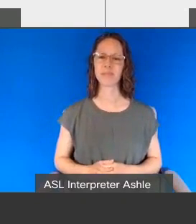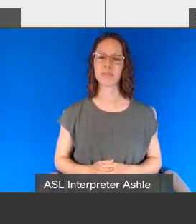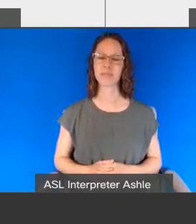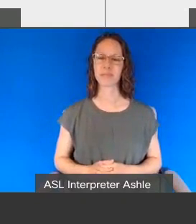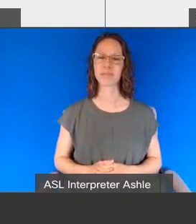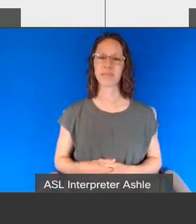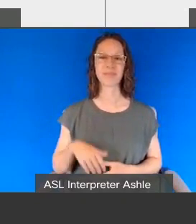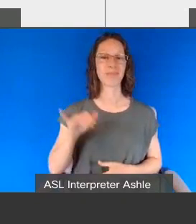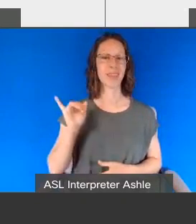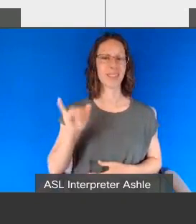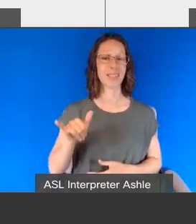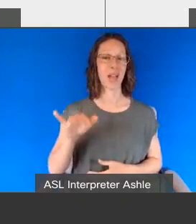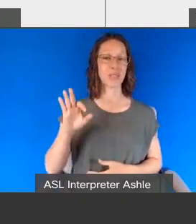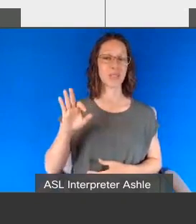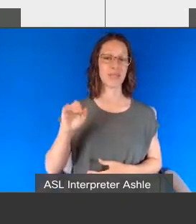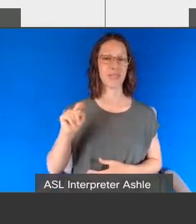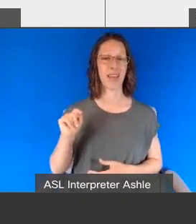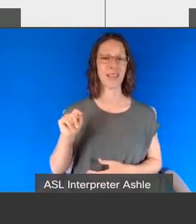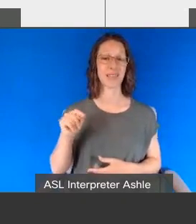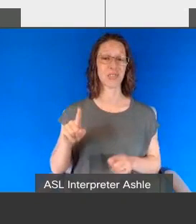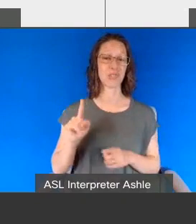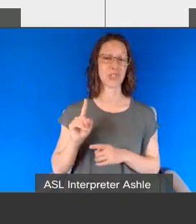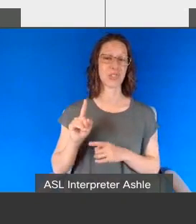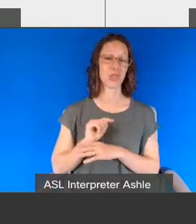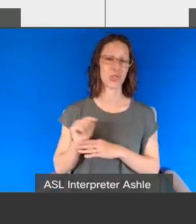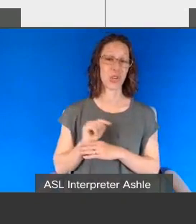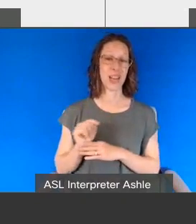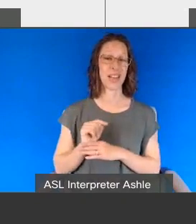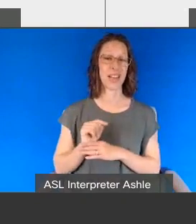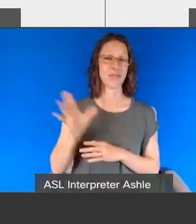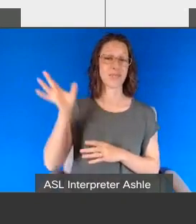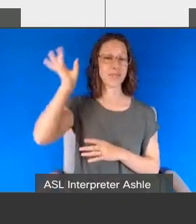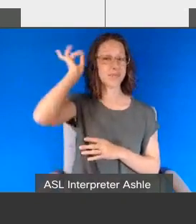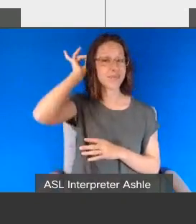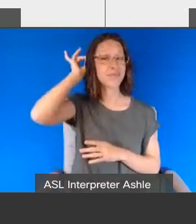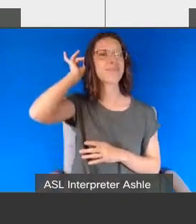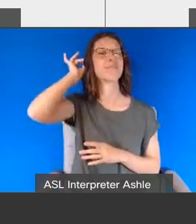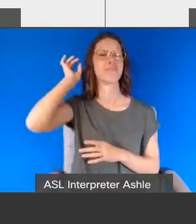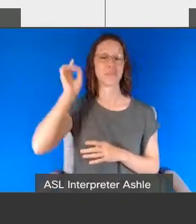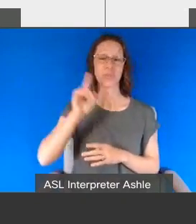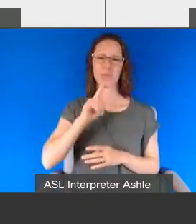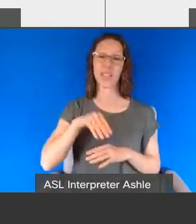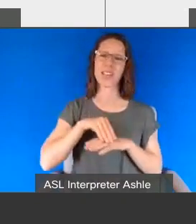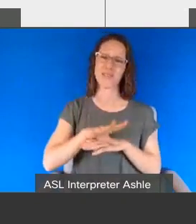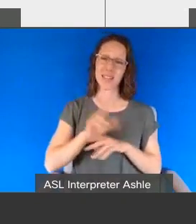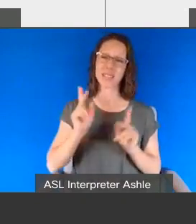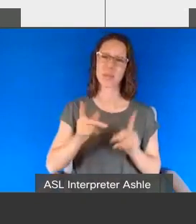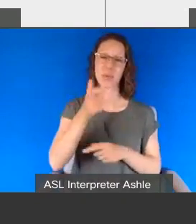in that training that i think really has a significant effect on the audience